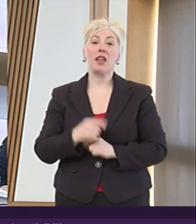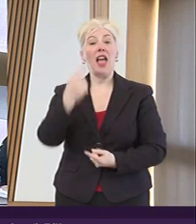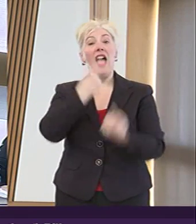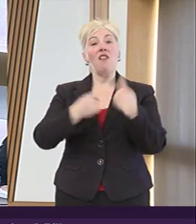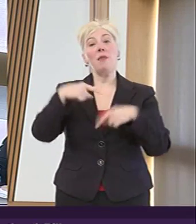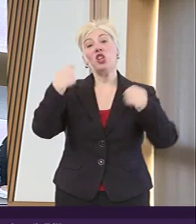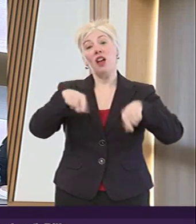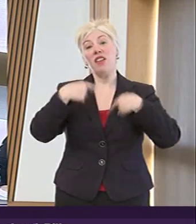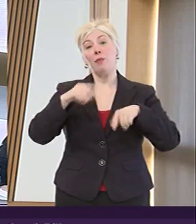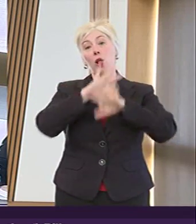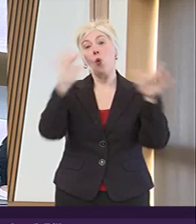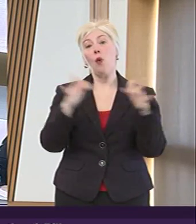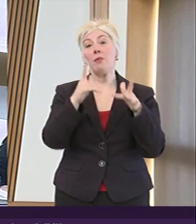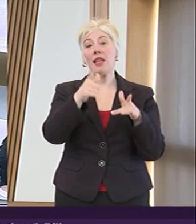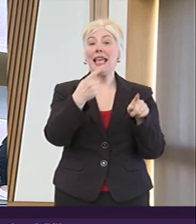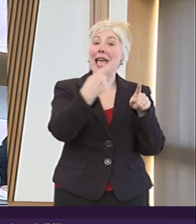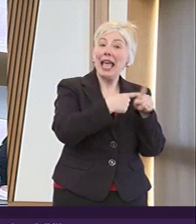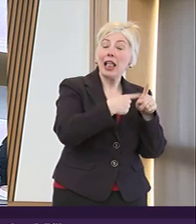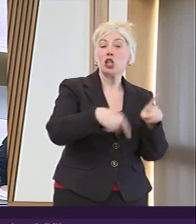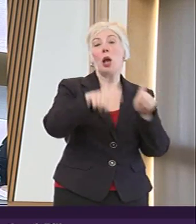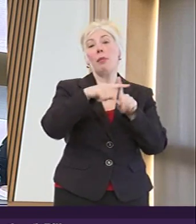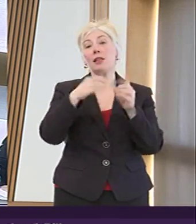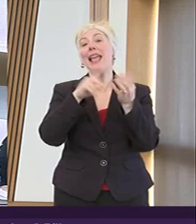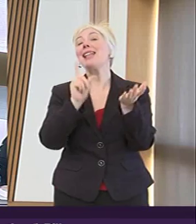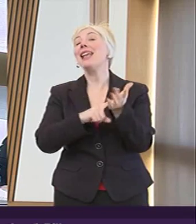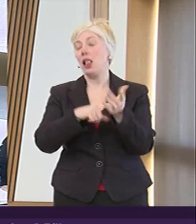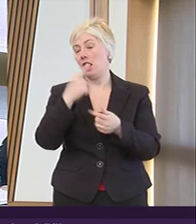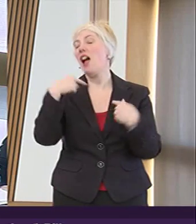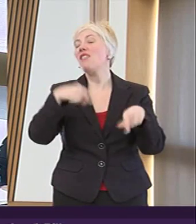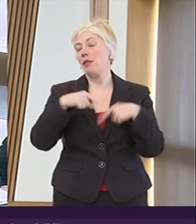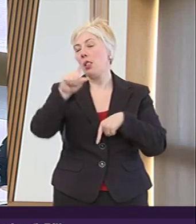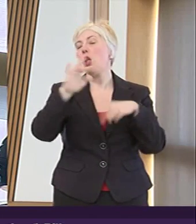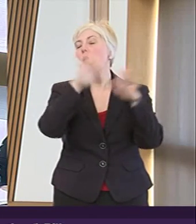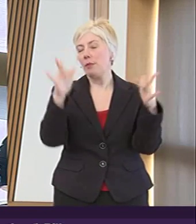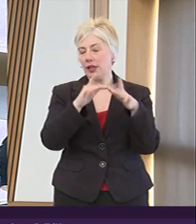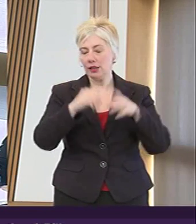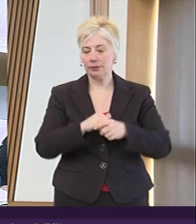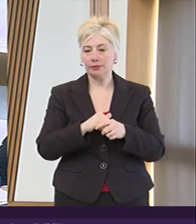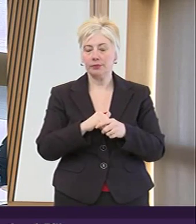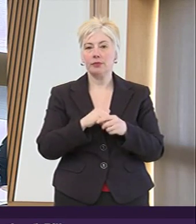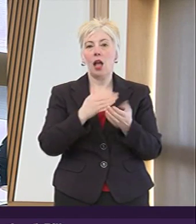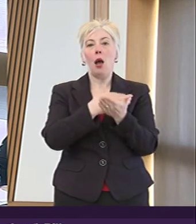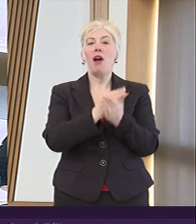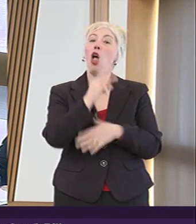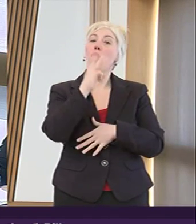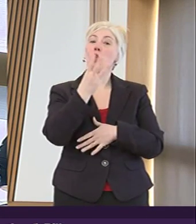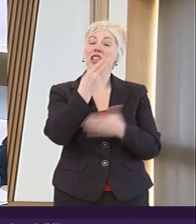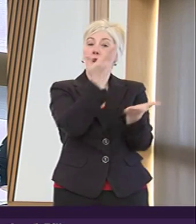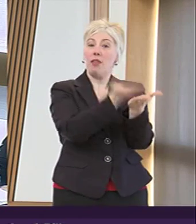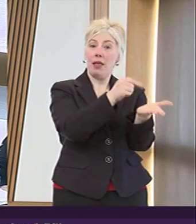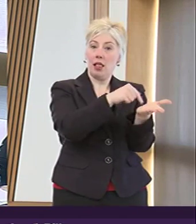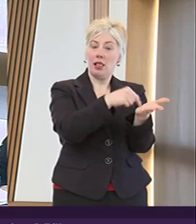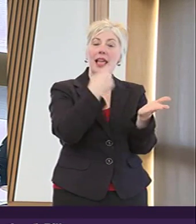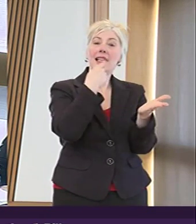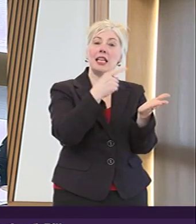language on the Parliament's website section 3 of the bill sets out the responsibilities of local authorities